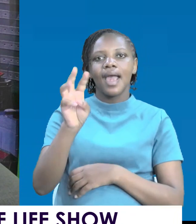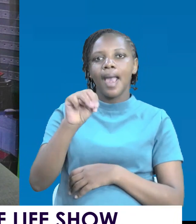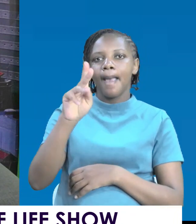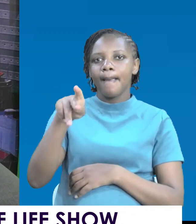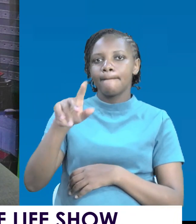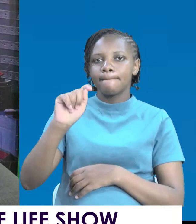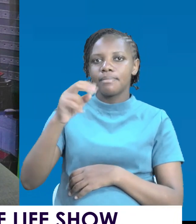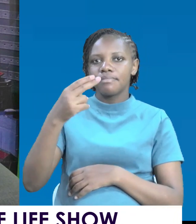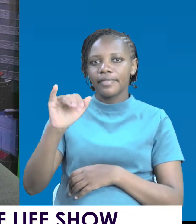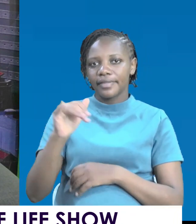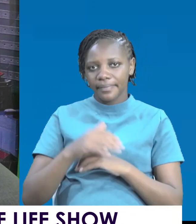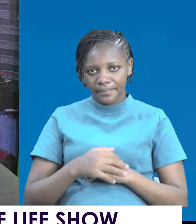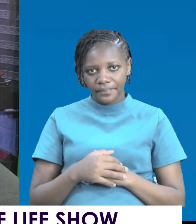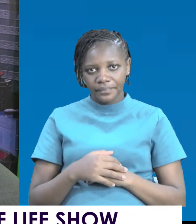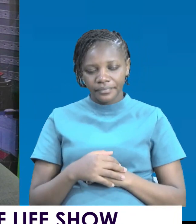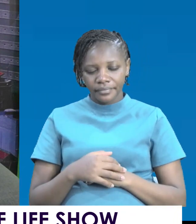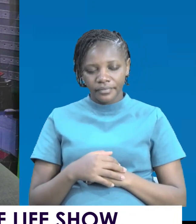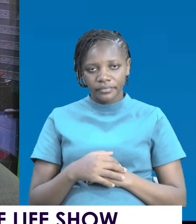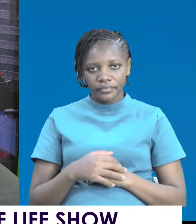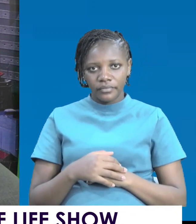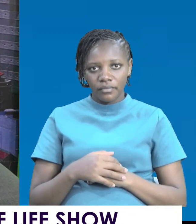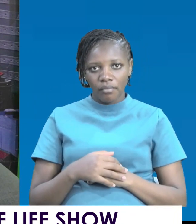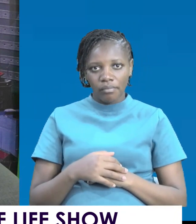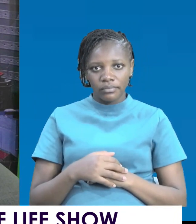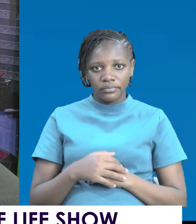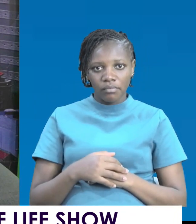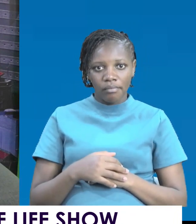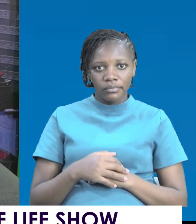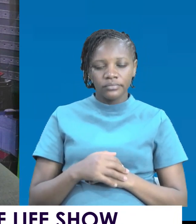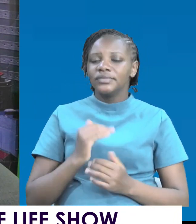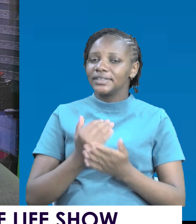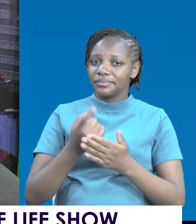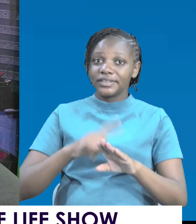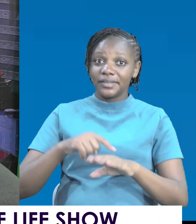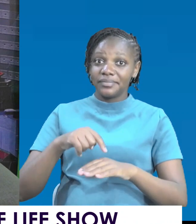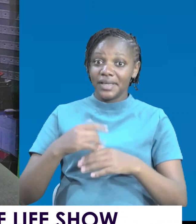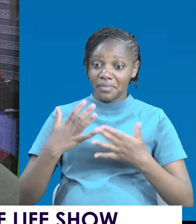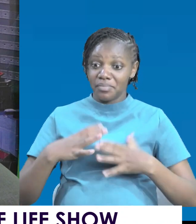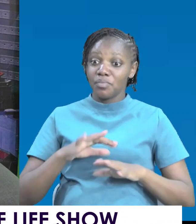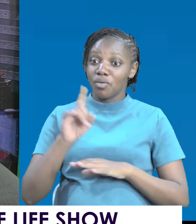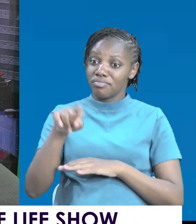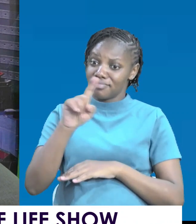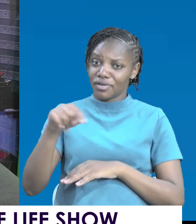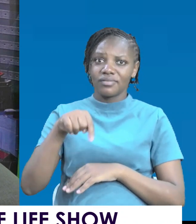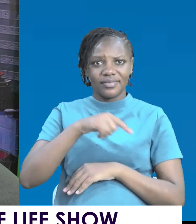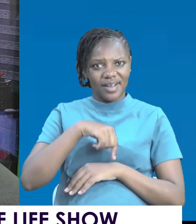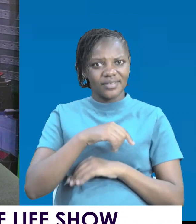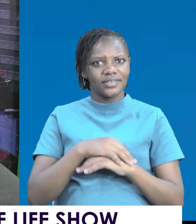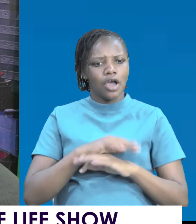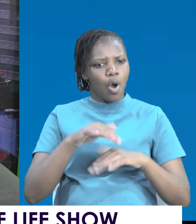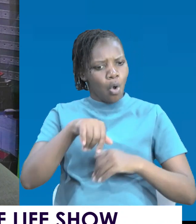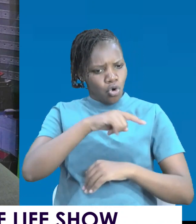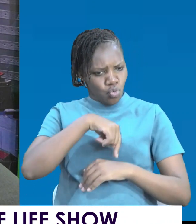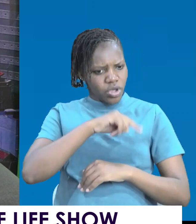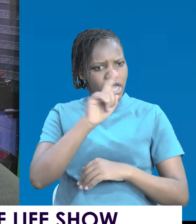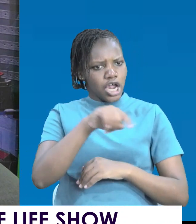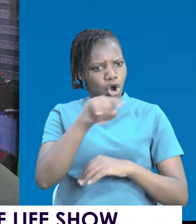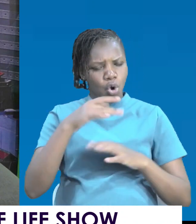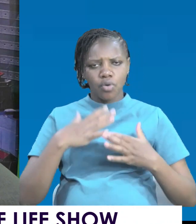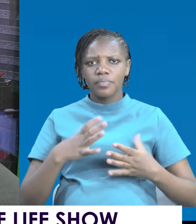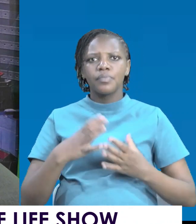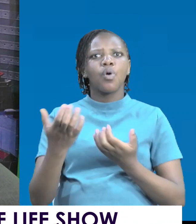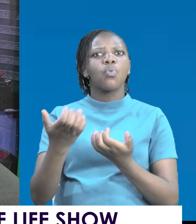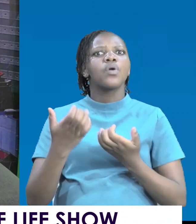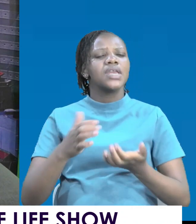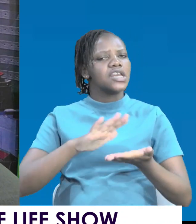have that we need to be paid for. You know, we have something that we have wronged somebody on. That is why we need to